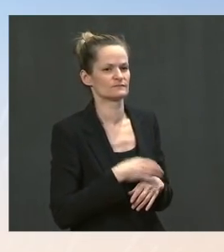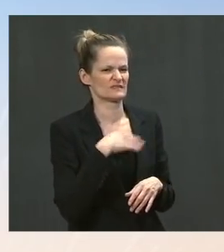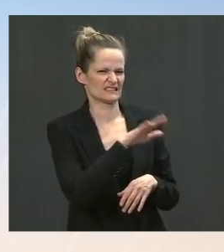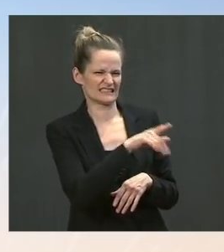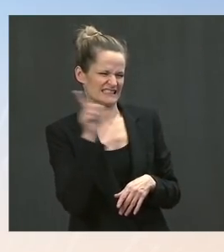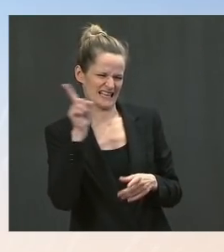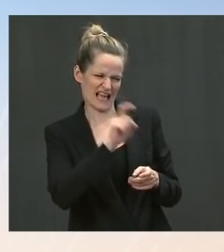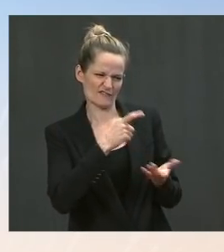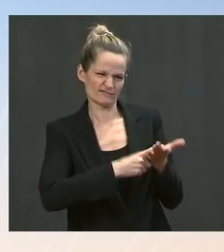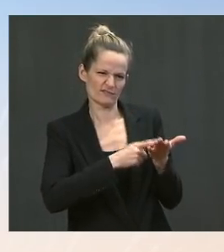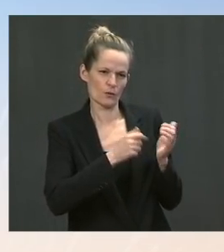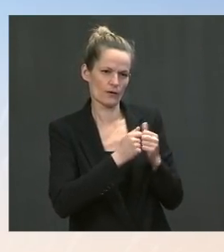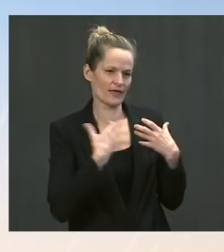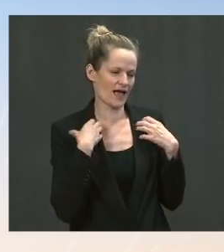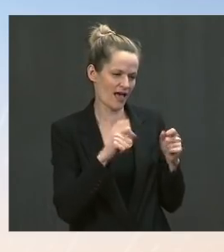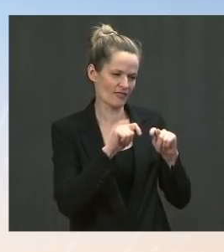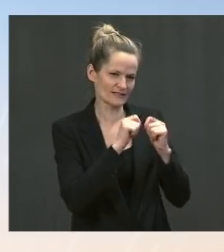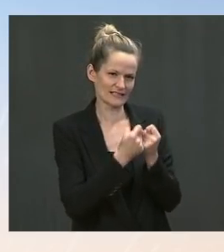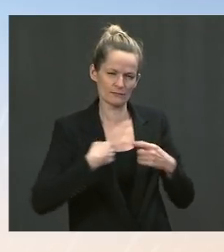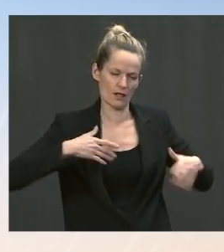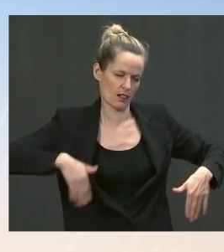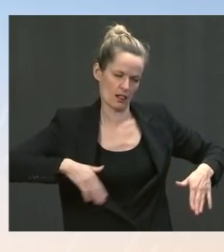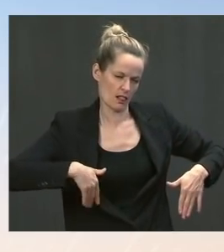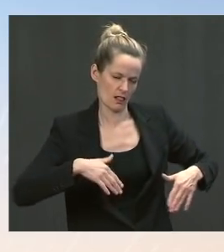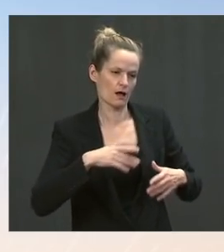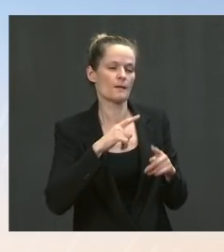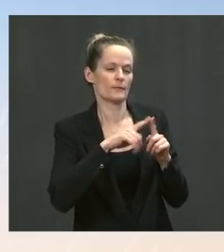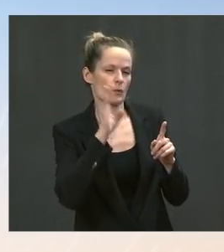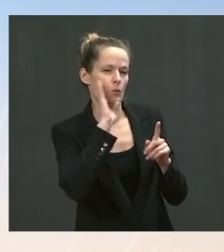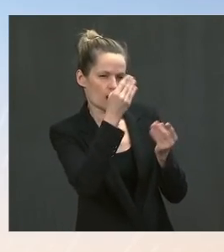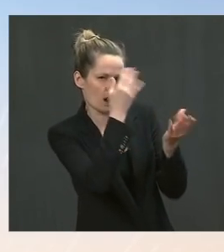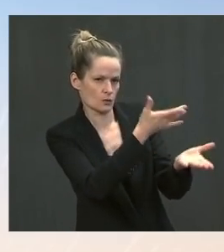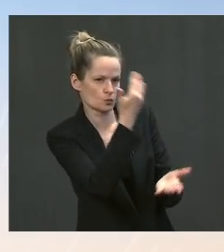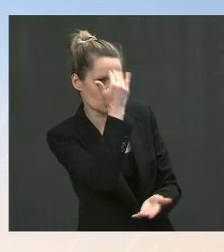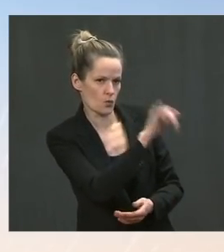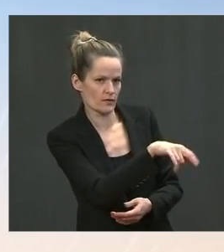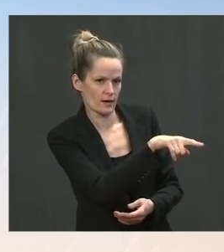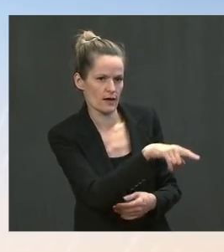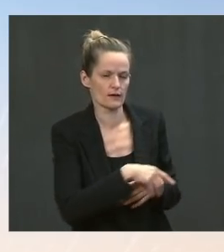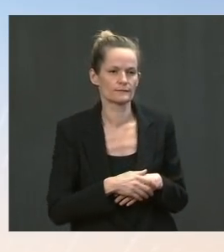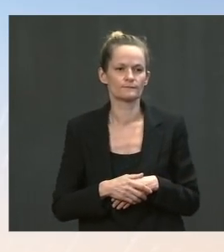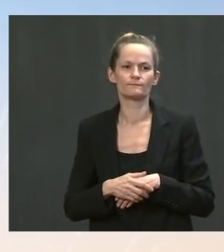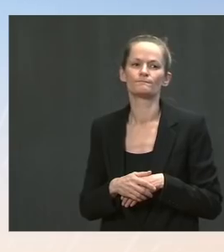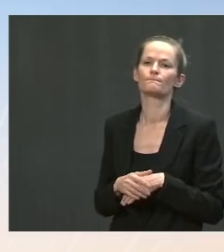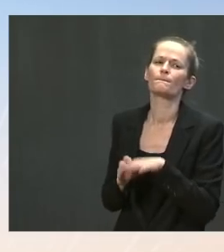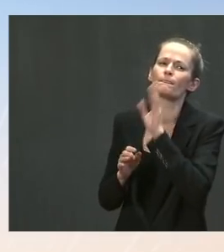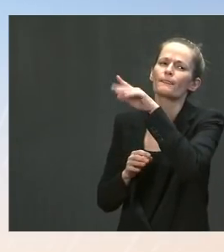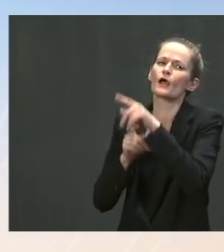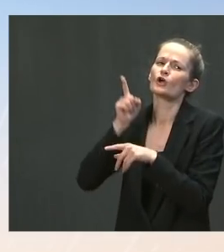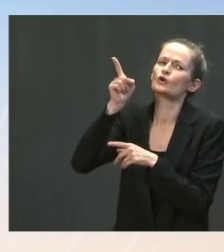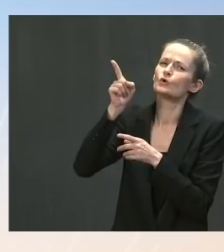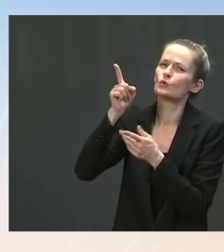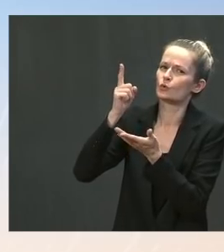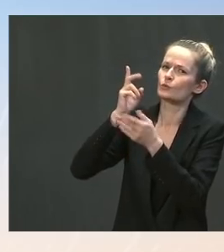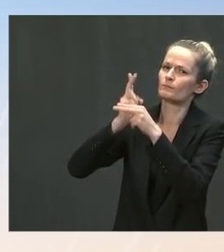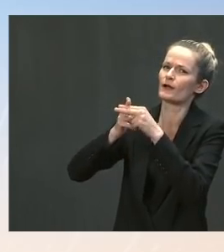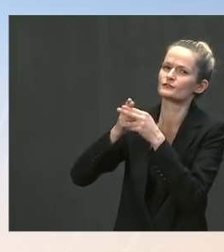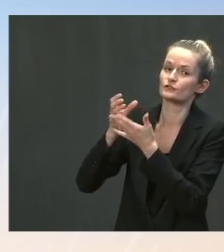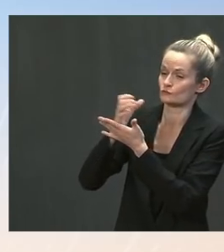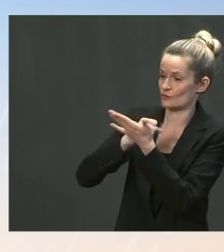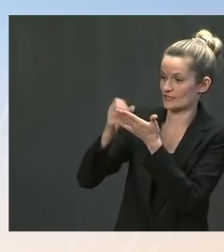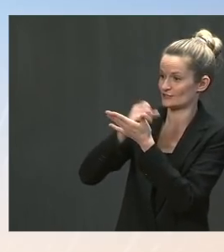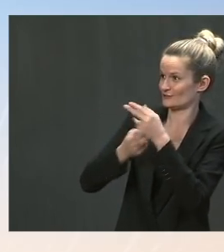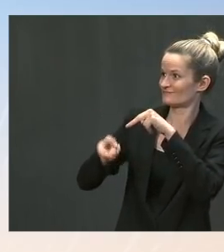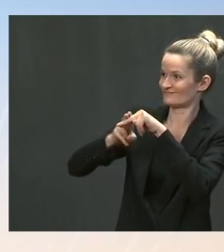yet. Go ahead. The Jen, you just mentioned wages are going up in this jobs report. At what point do you worry that there might be inflation that is here for the longer